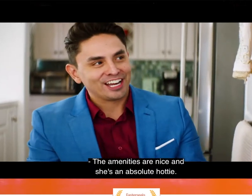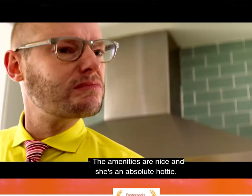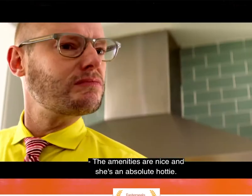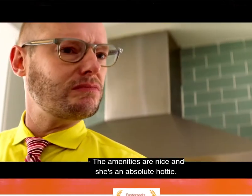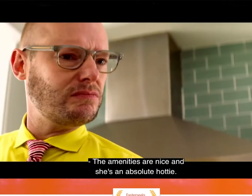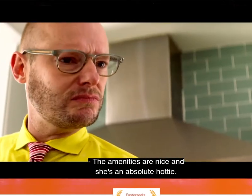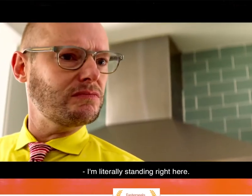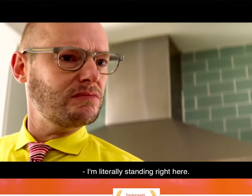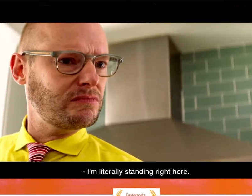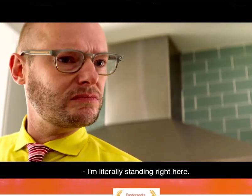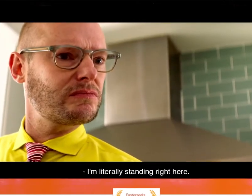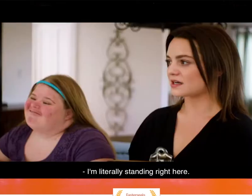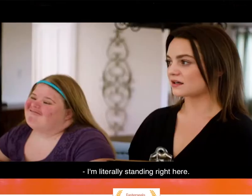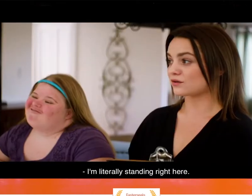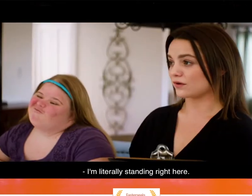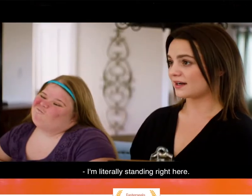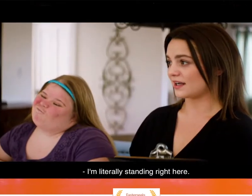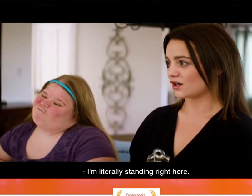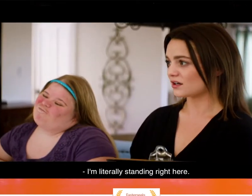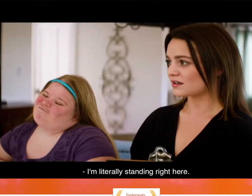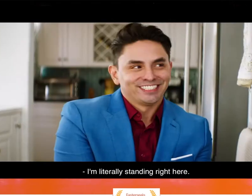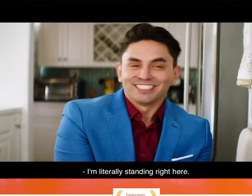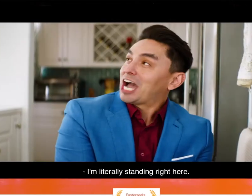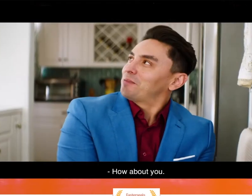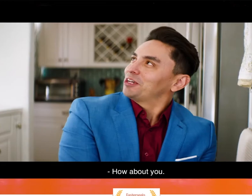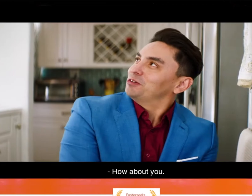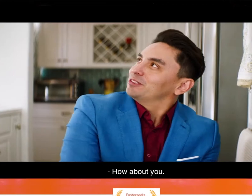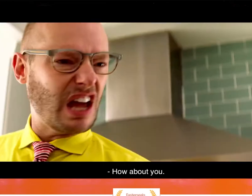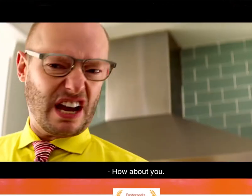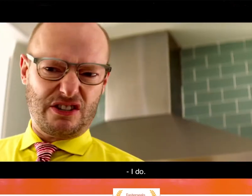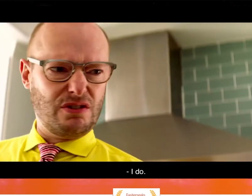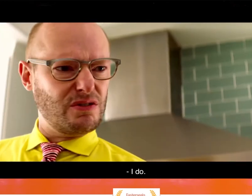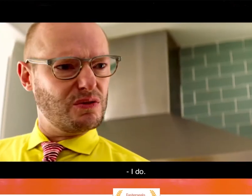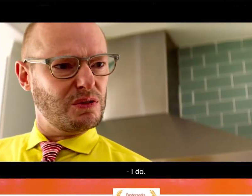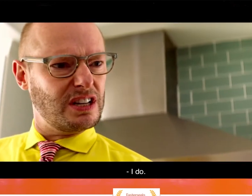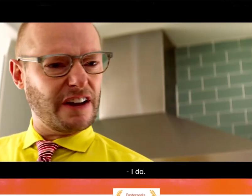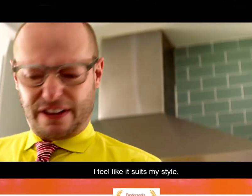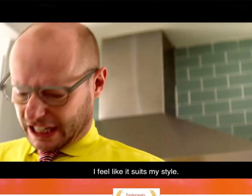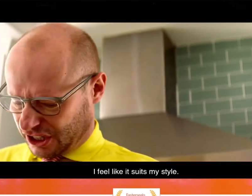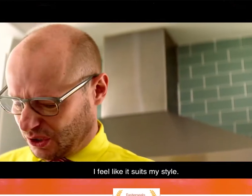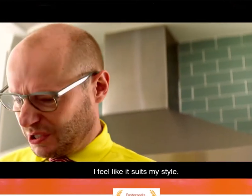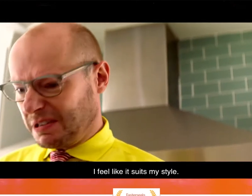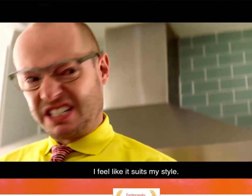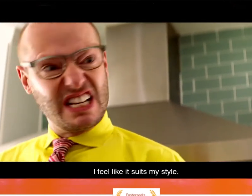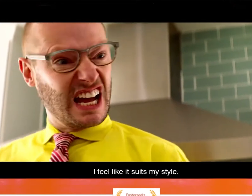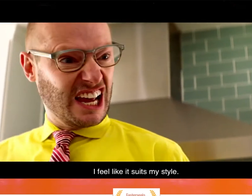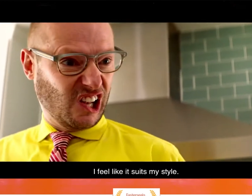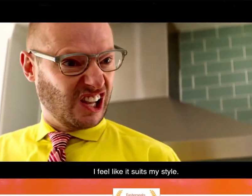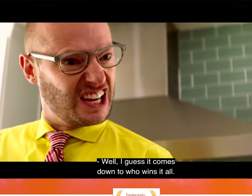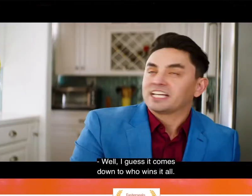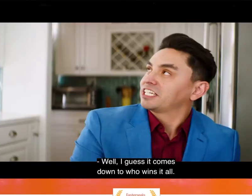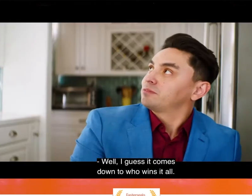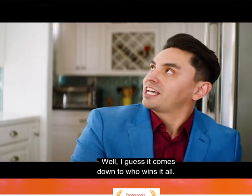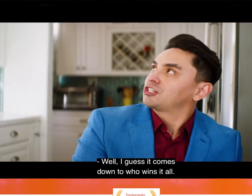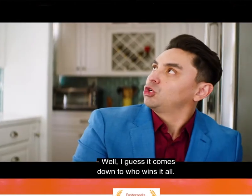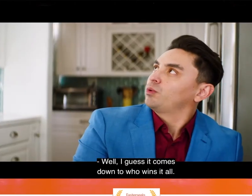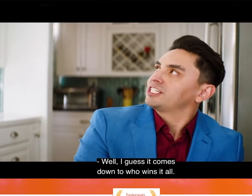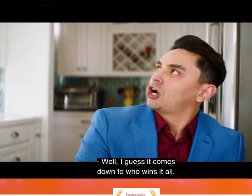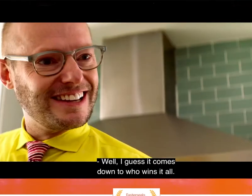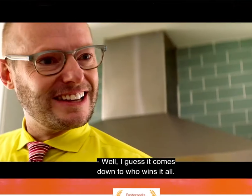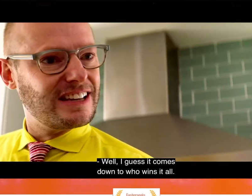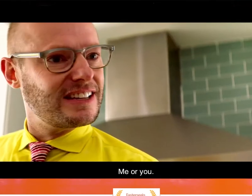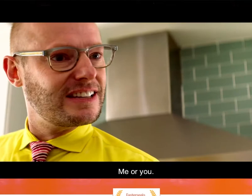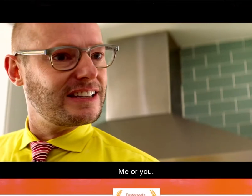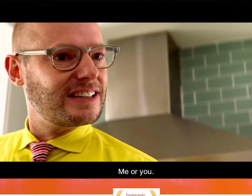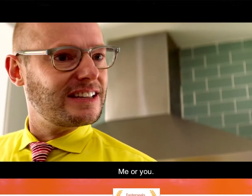an absolute hottie. I'm literally standing right here. How about you? I do. I feel like it suits my style. Well, I guess it comes down to who